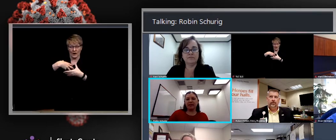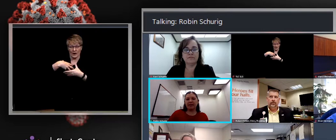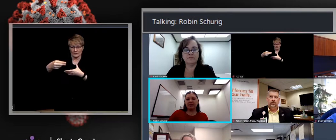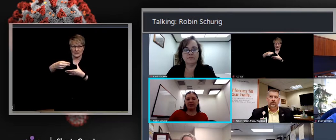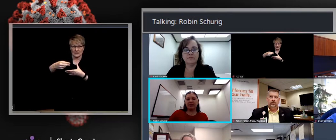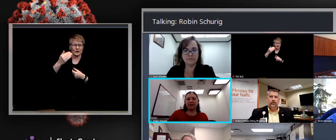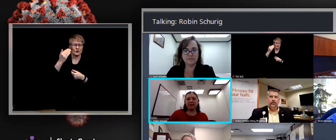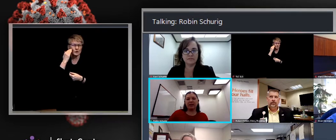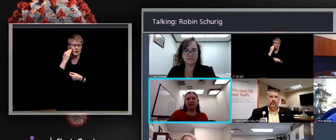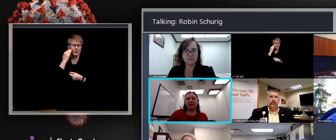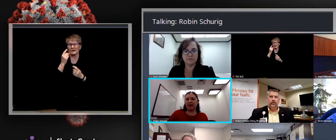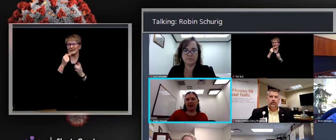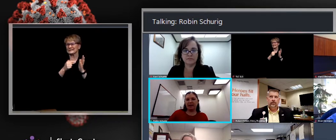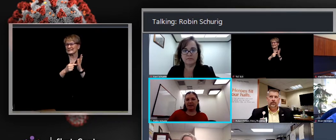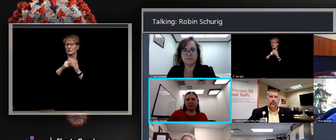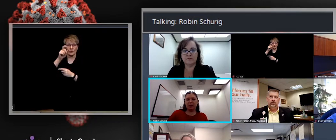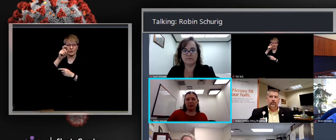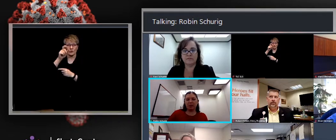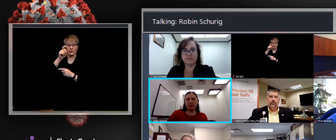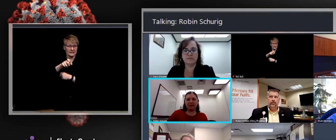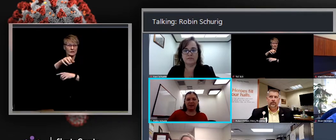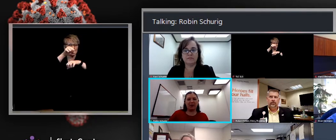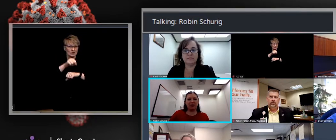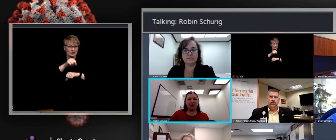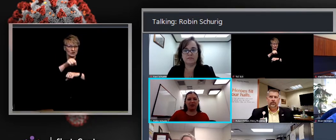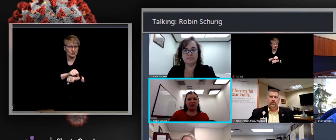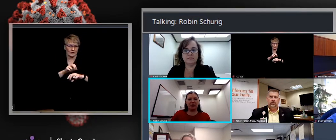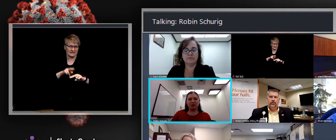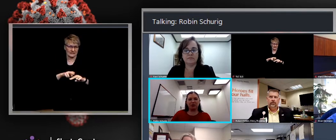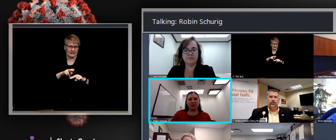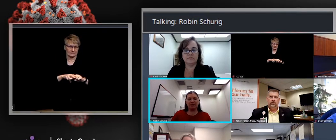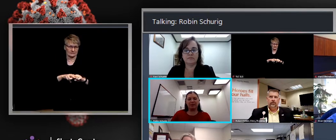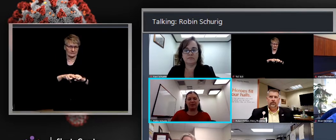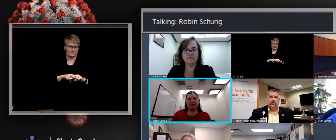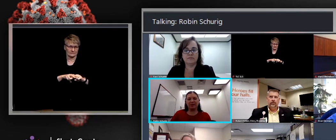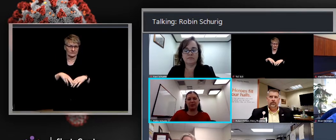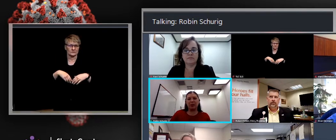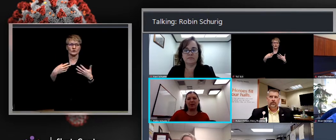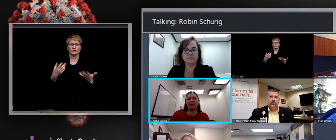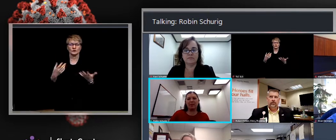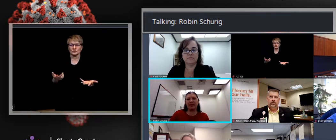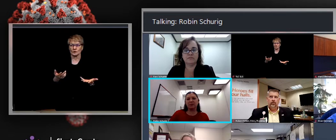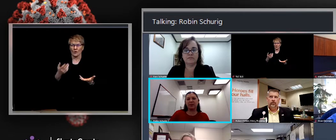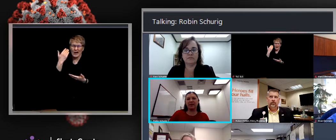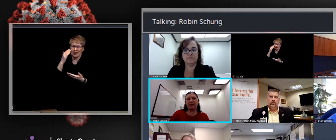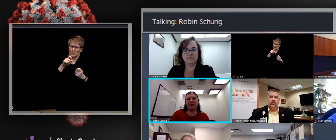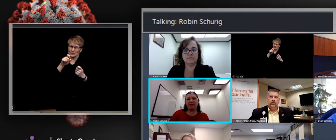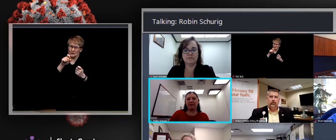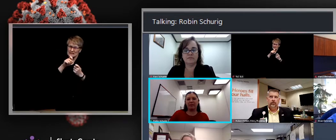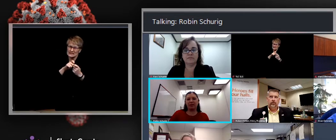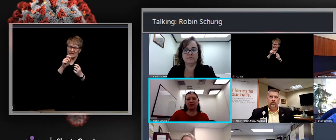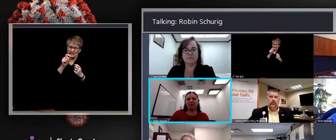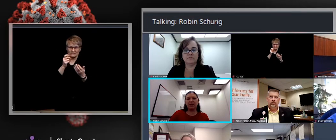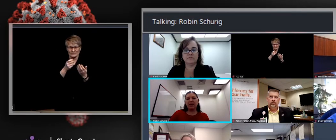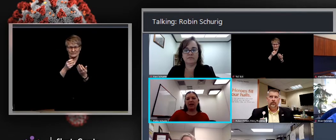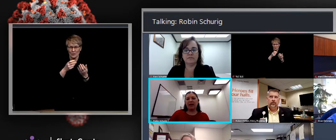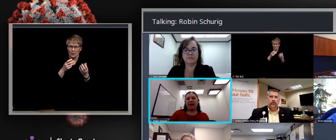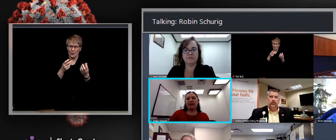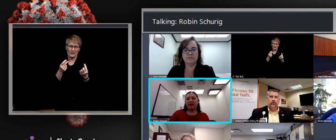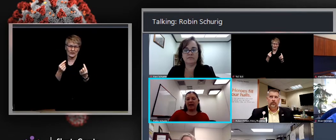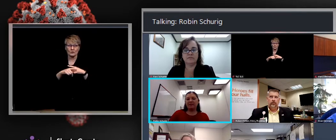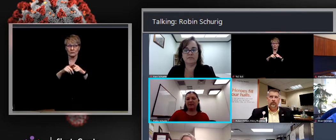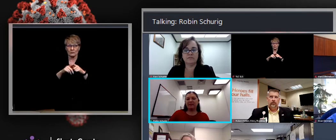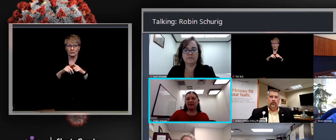reserved seating is my understanding. That guidance hasn't been released yet, so I don't know for sure what the specifics will look like, but that's one thing that they have mentioned.